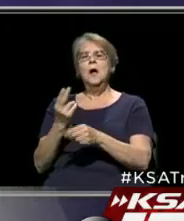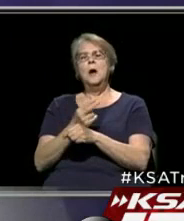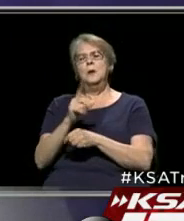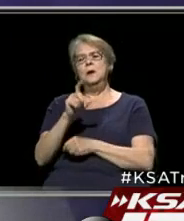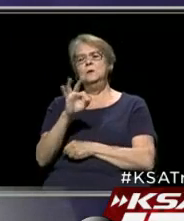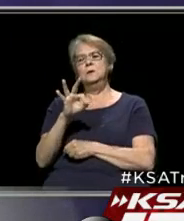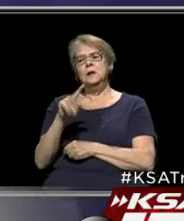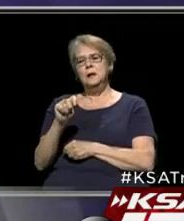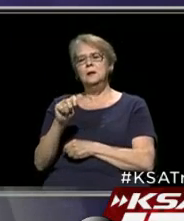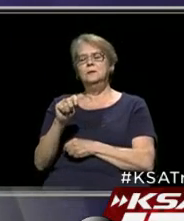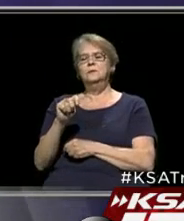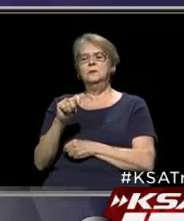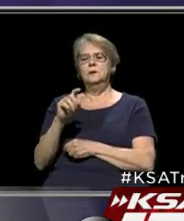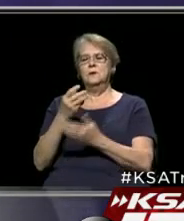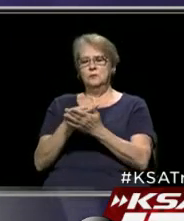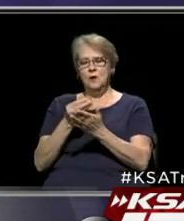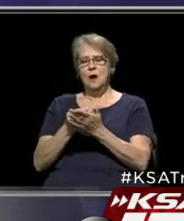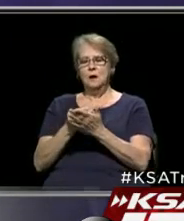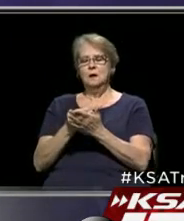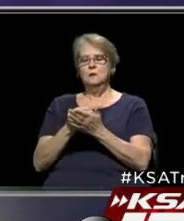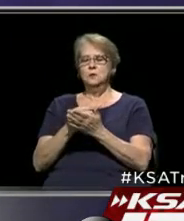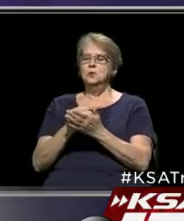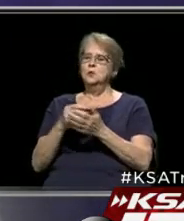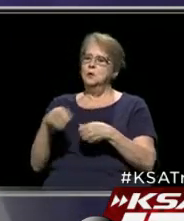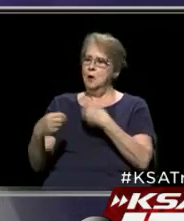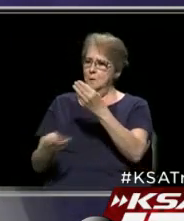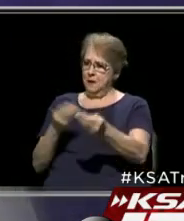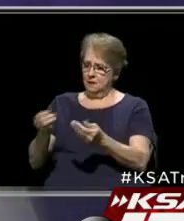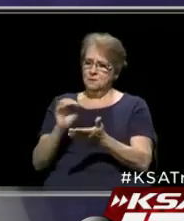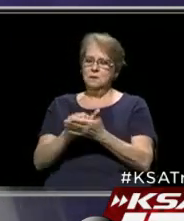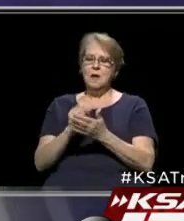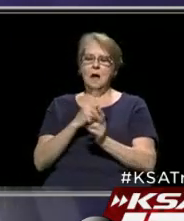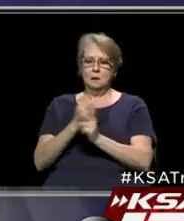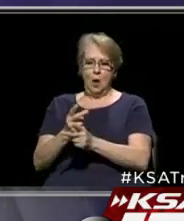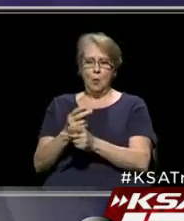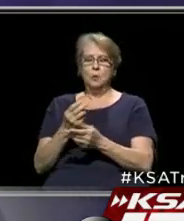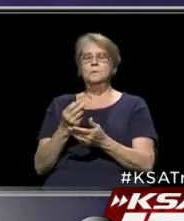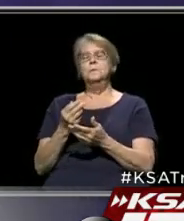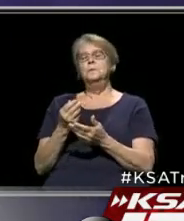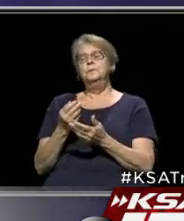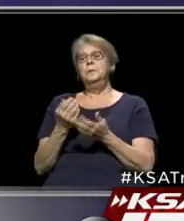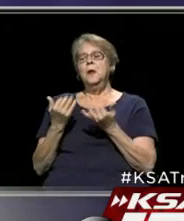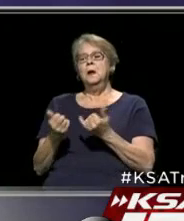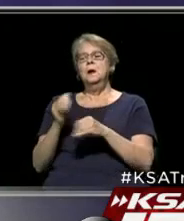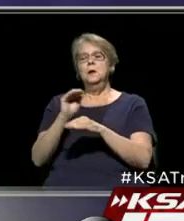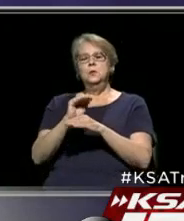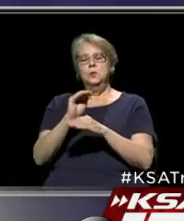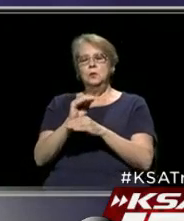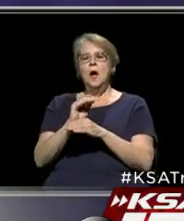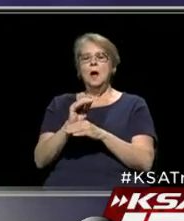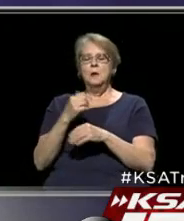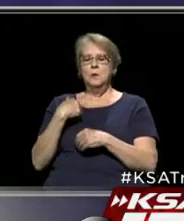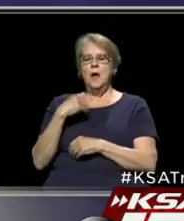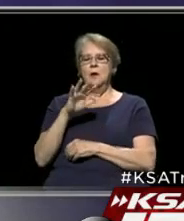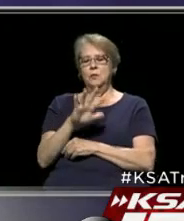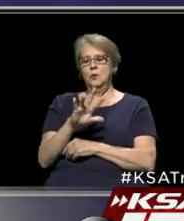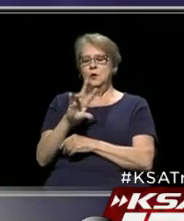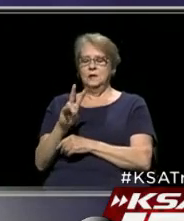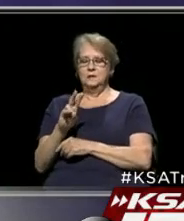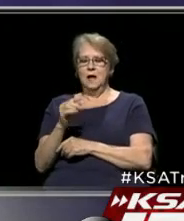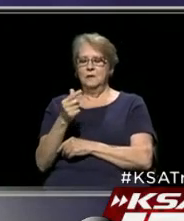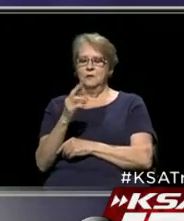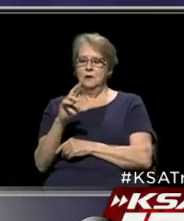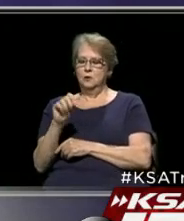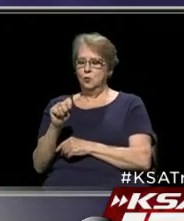to go through to be able to administer those loans. And just to give you an update tonight, we've made 37 grants